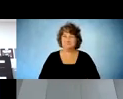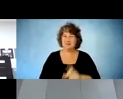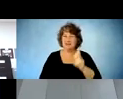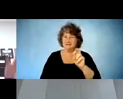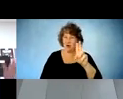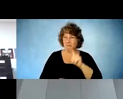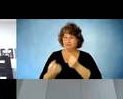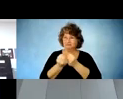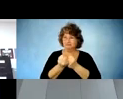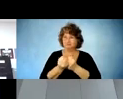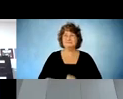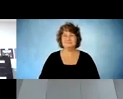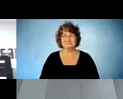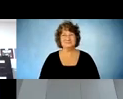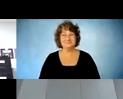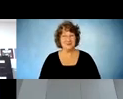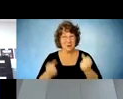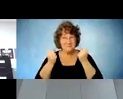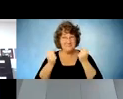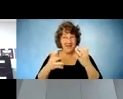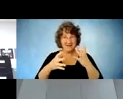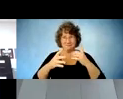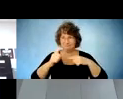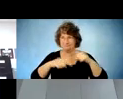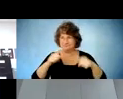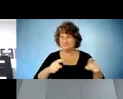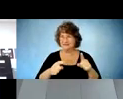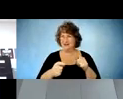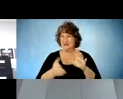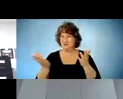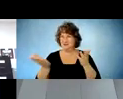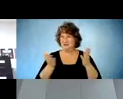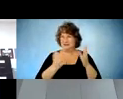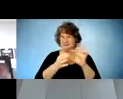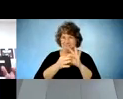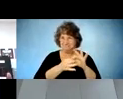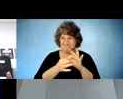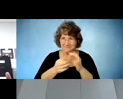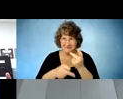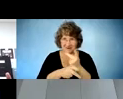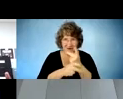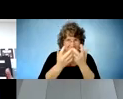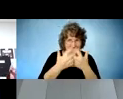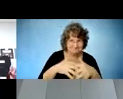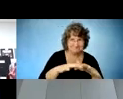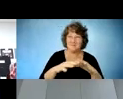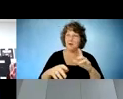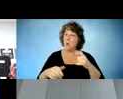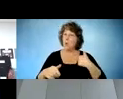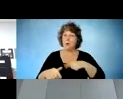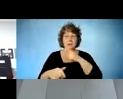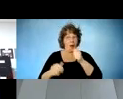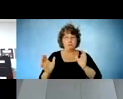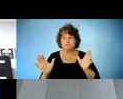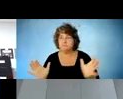it's a lot of different services that are being coordinated um we are not pushing work we see opportunities and we we